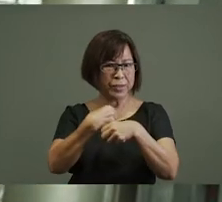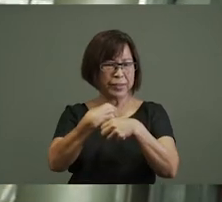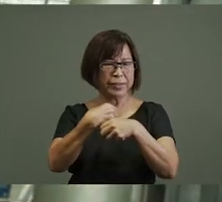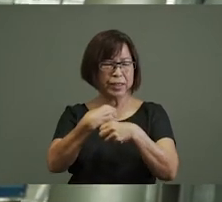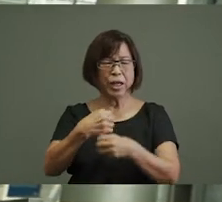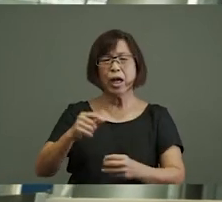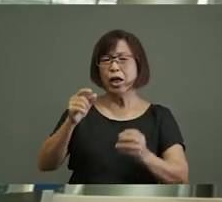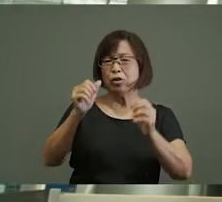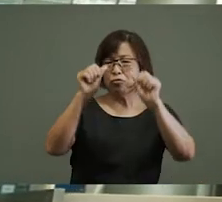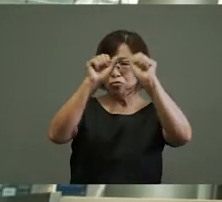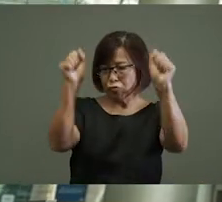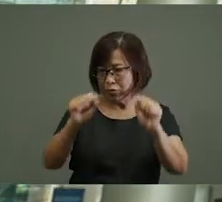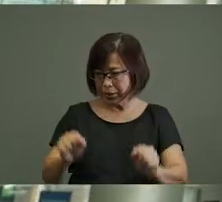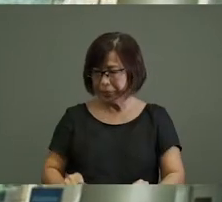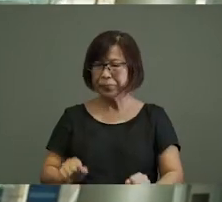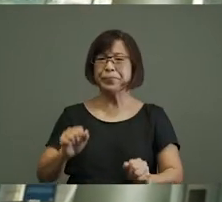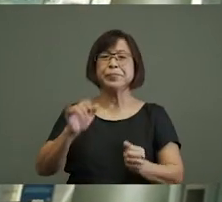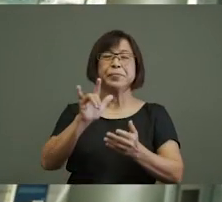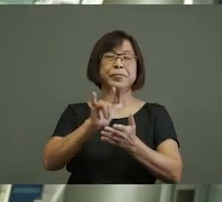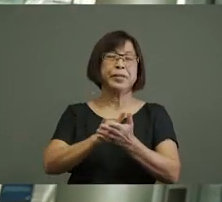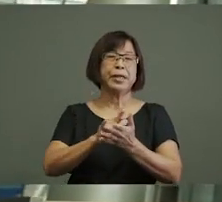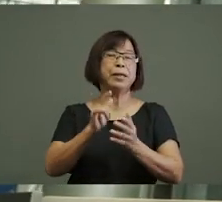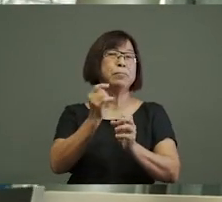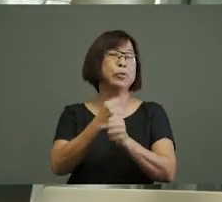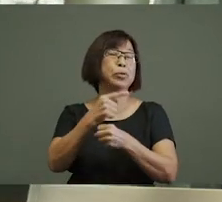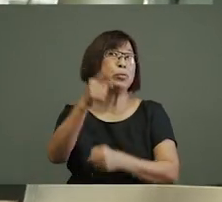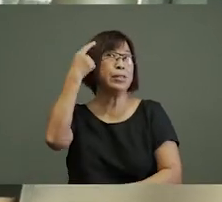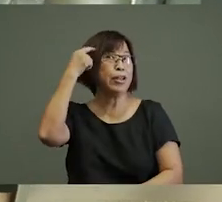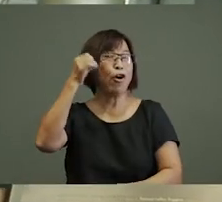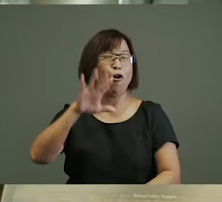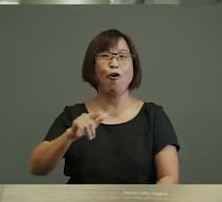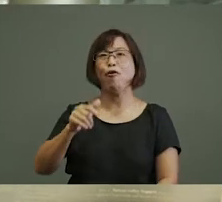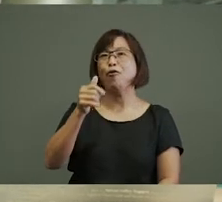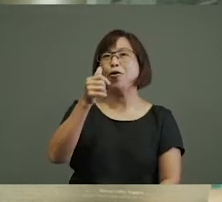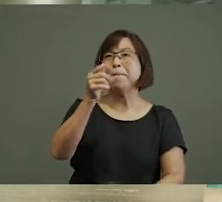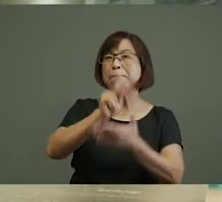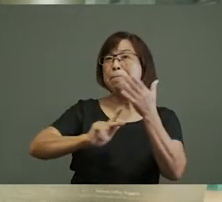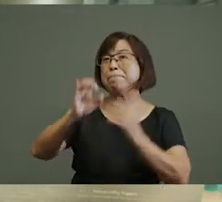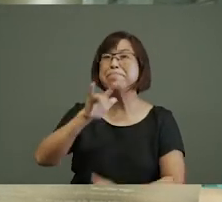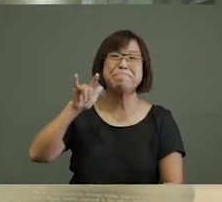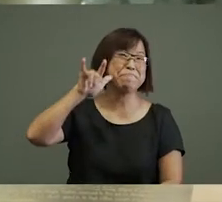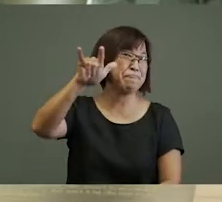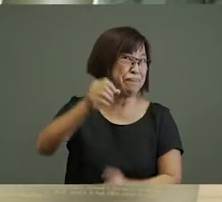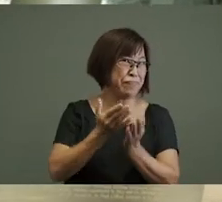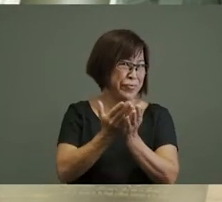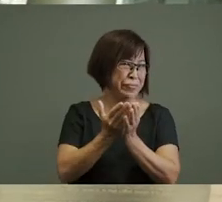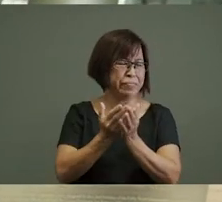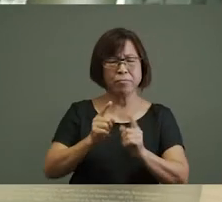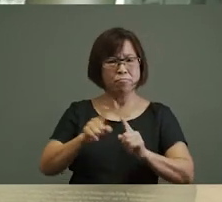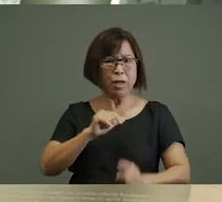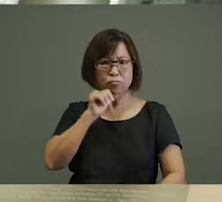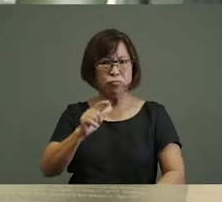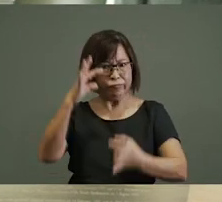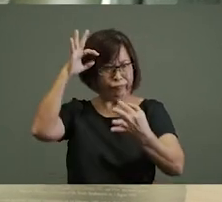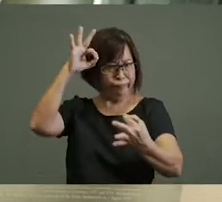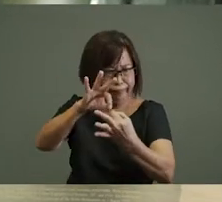aerodynamic shape and they can remind you of wings of an aeroplane or a boat. But there's no fixed meaning to